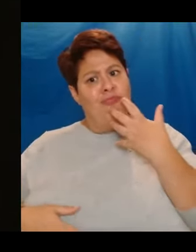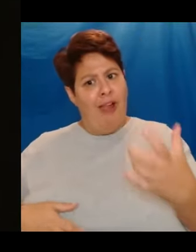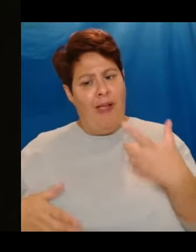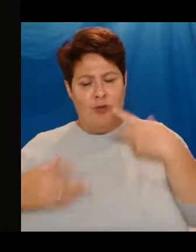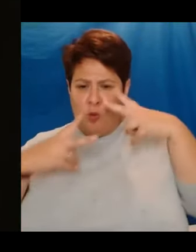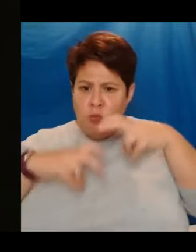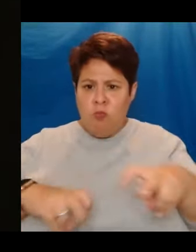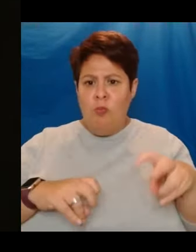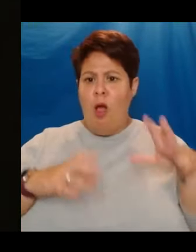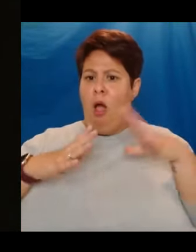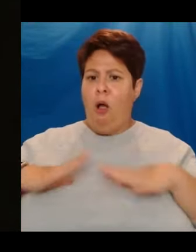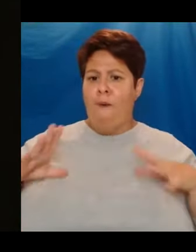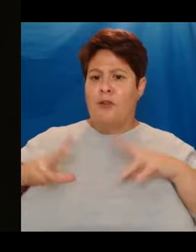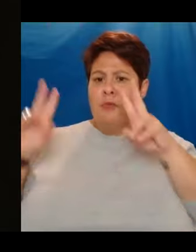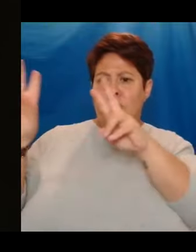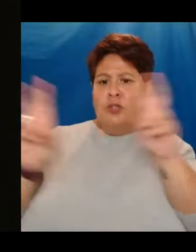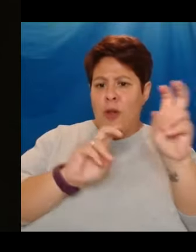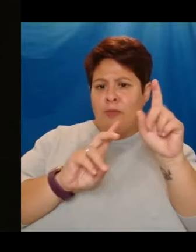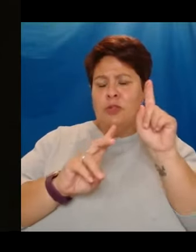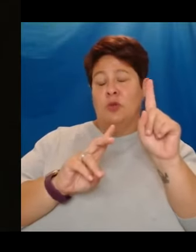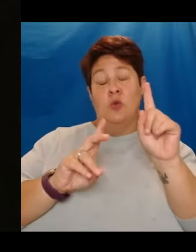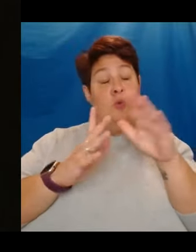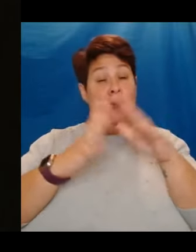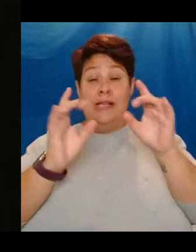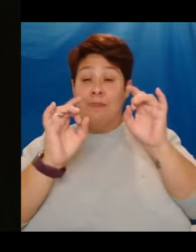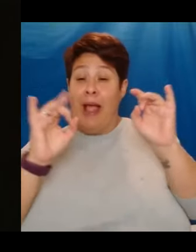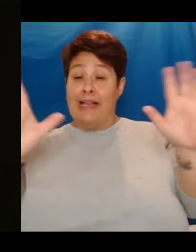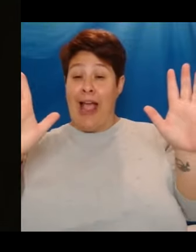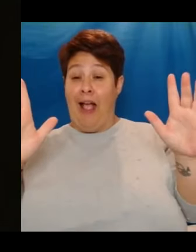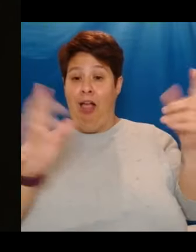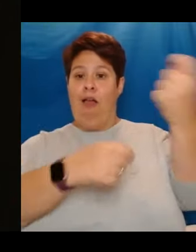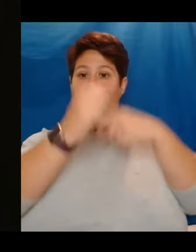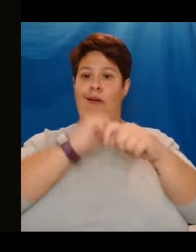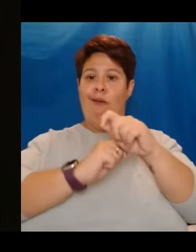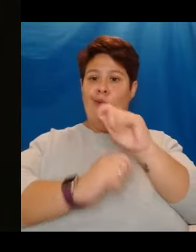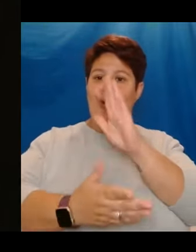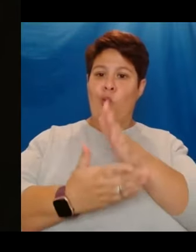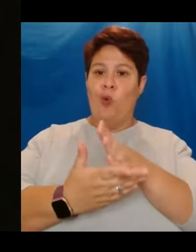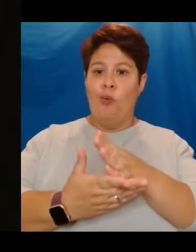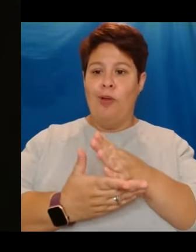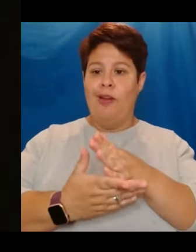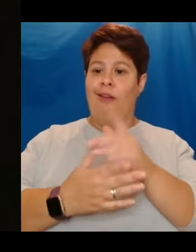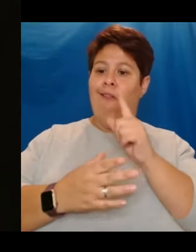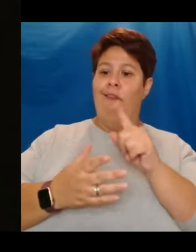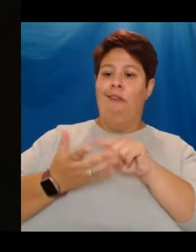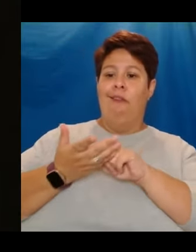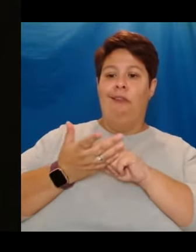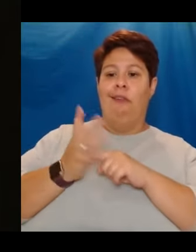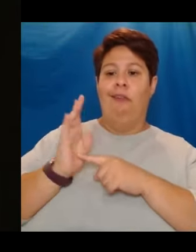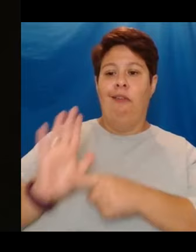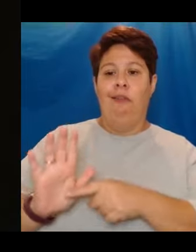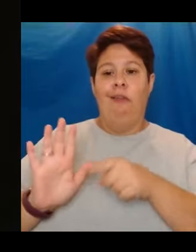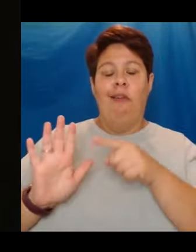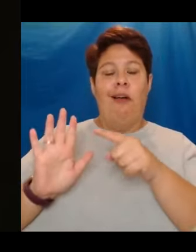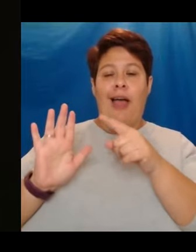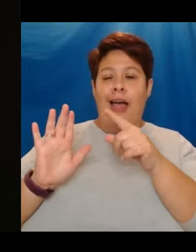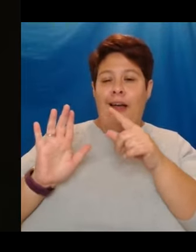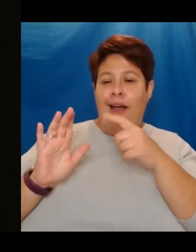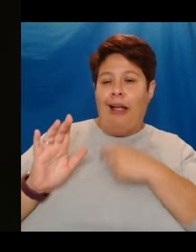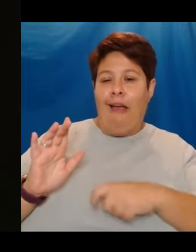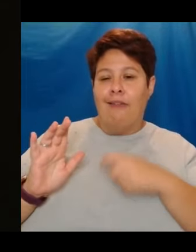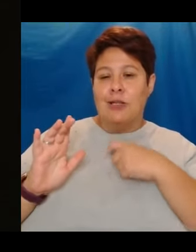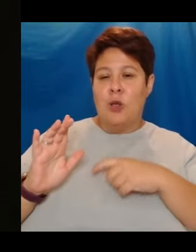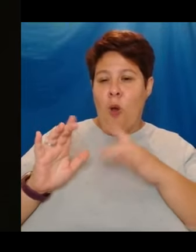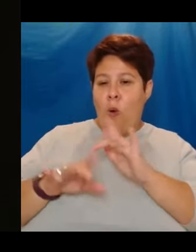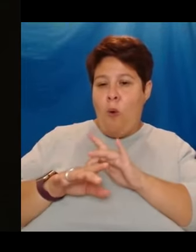to humanise the spectacular, and who authors emotion and character with such delicacy that we entrust him with our